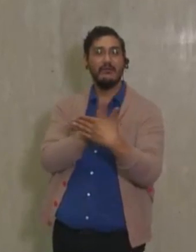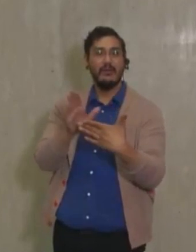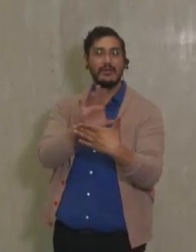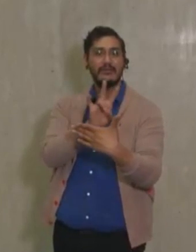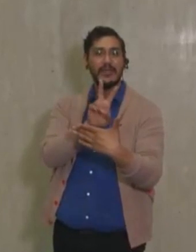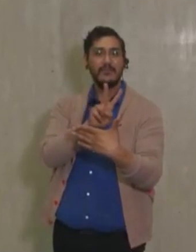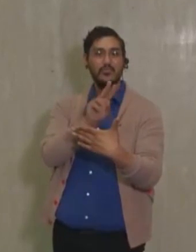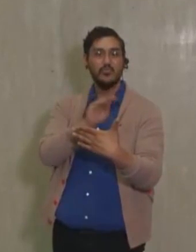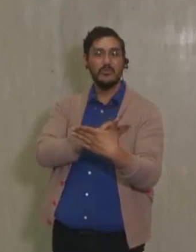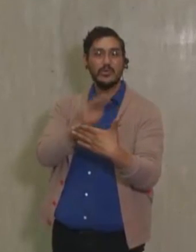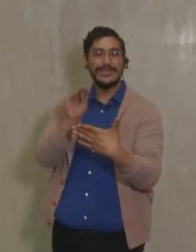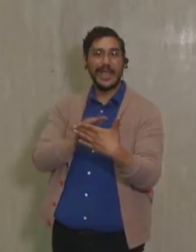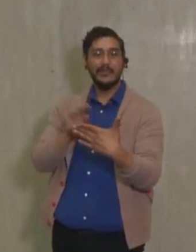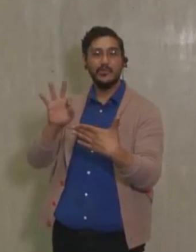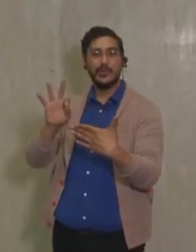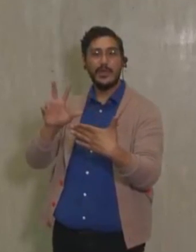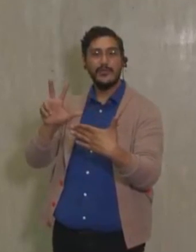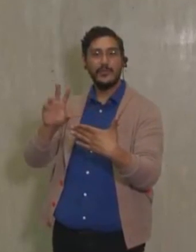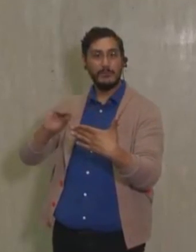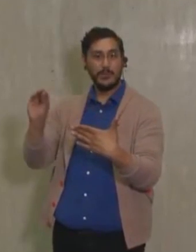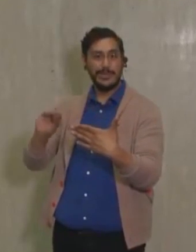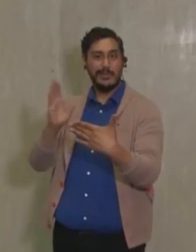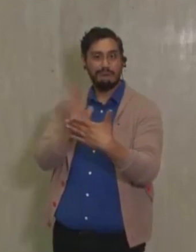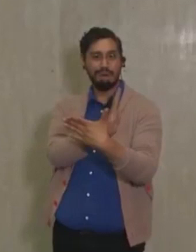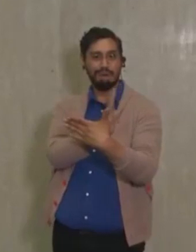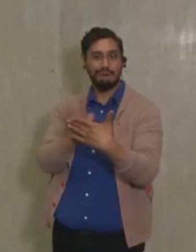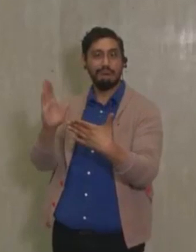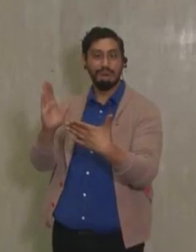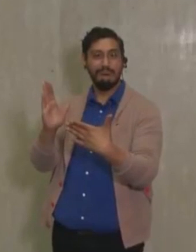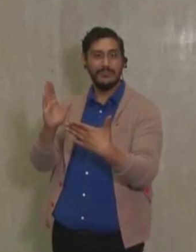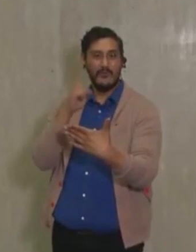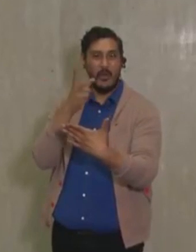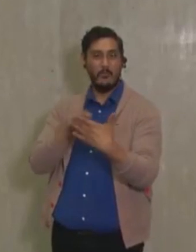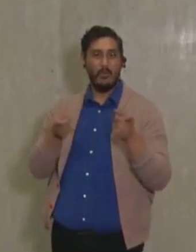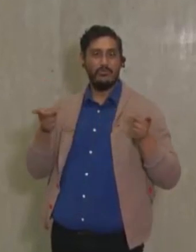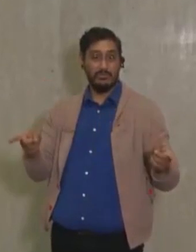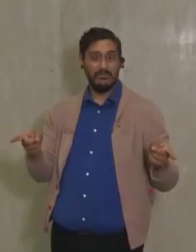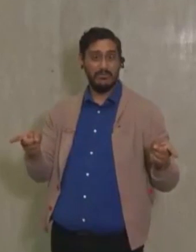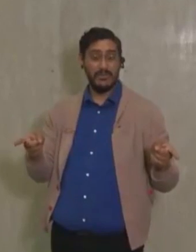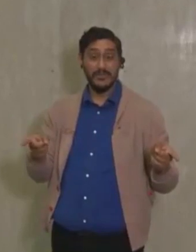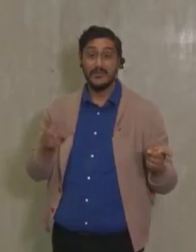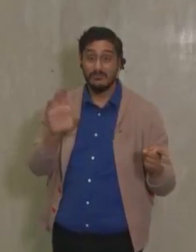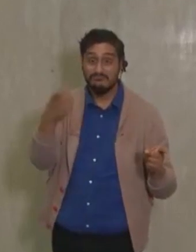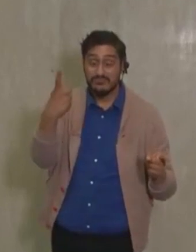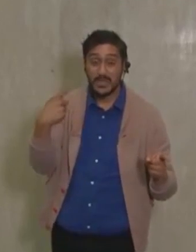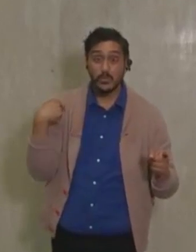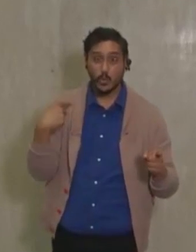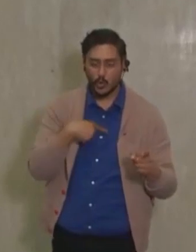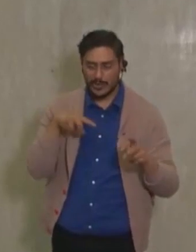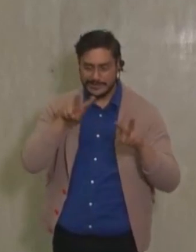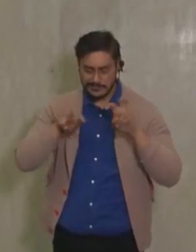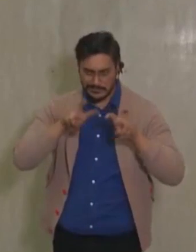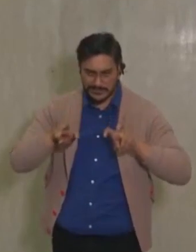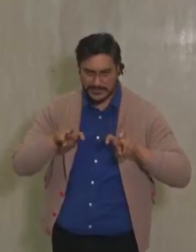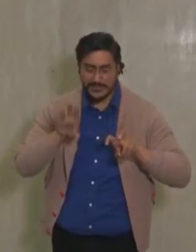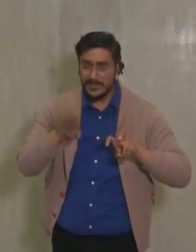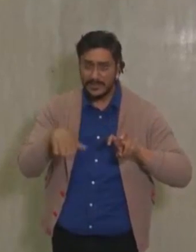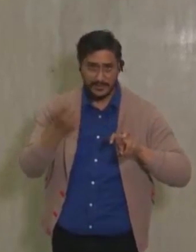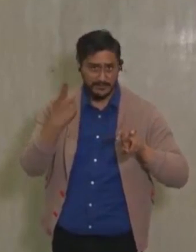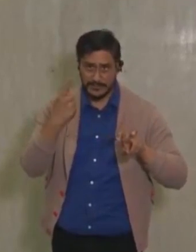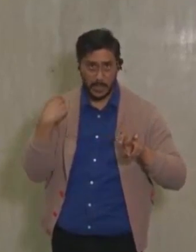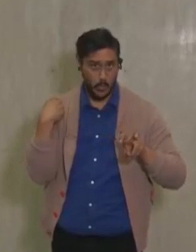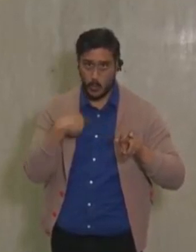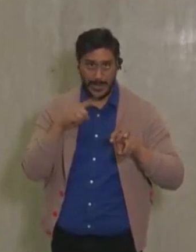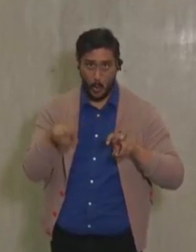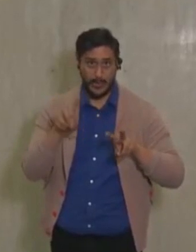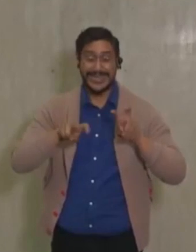% to 93%. And when we do the analysis, again, it's important to remember that we're just doing the analysis to